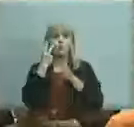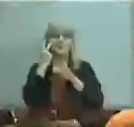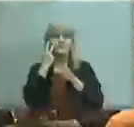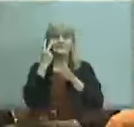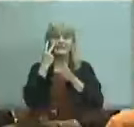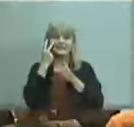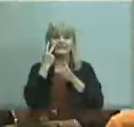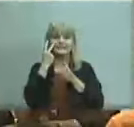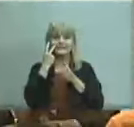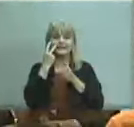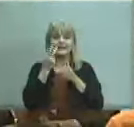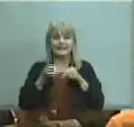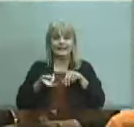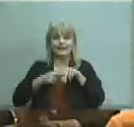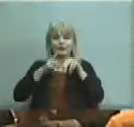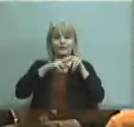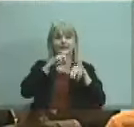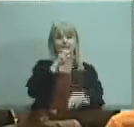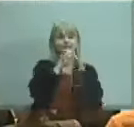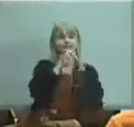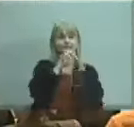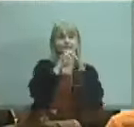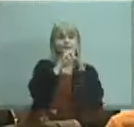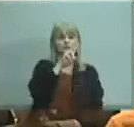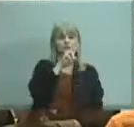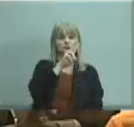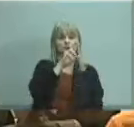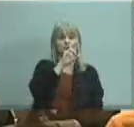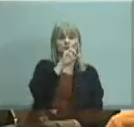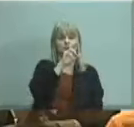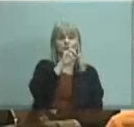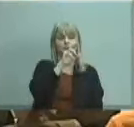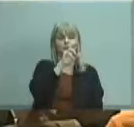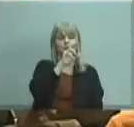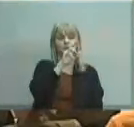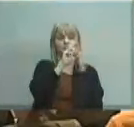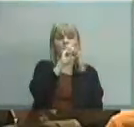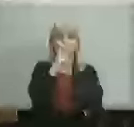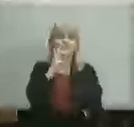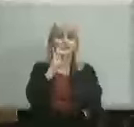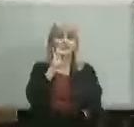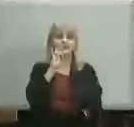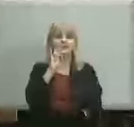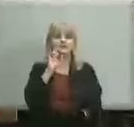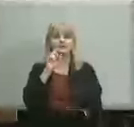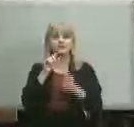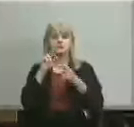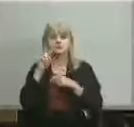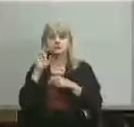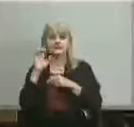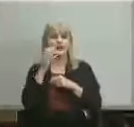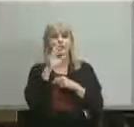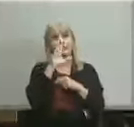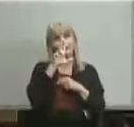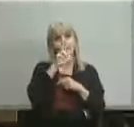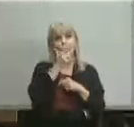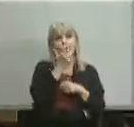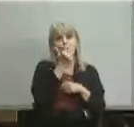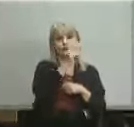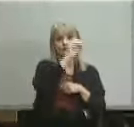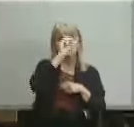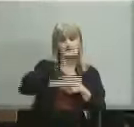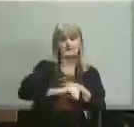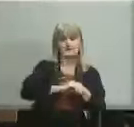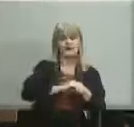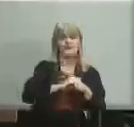2010 to 2015 in the percentage of students on free and reduced lunch from 13 percent to 19 percent